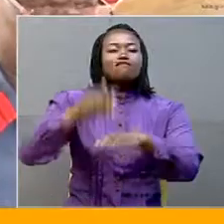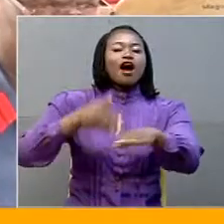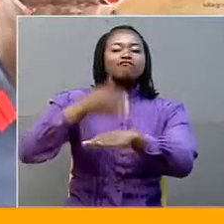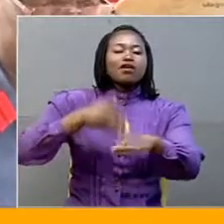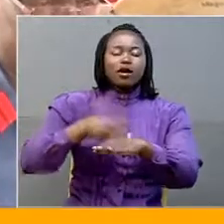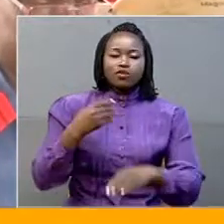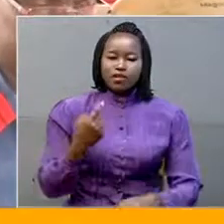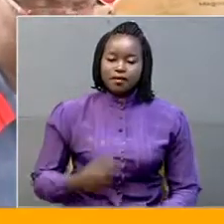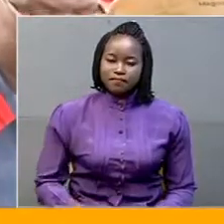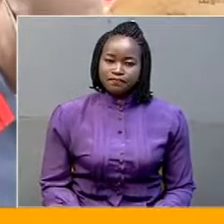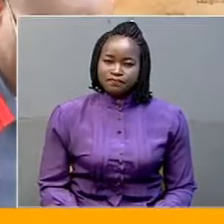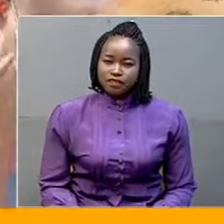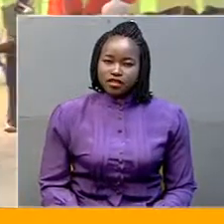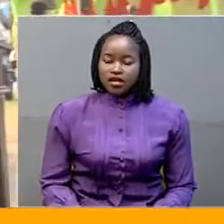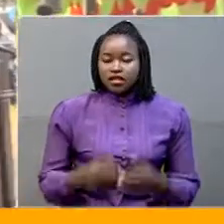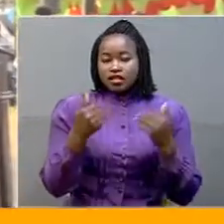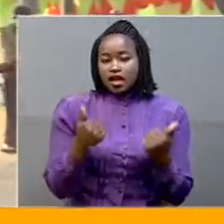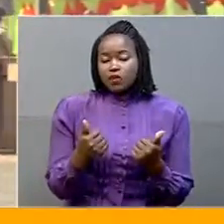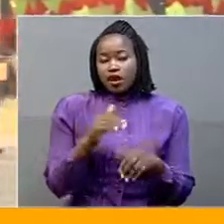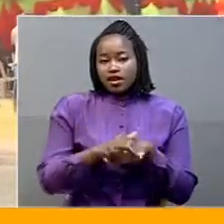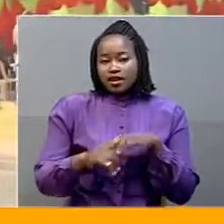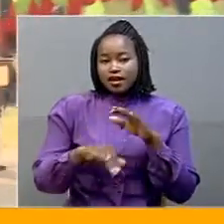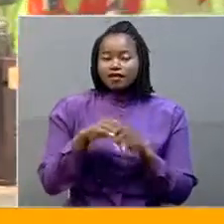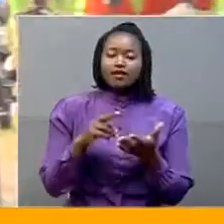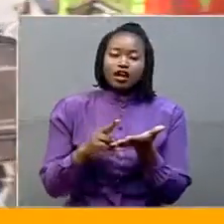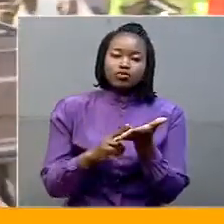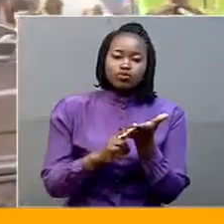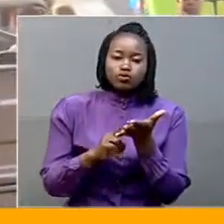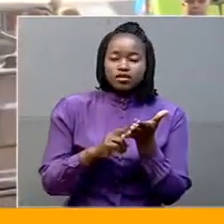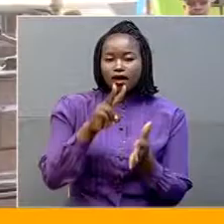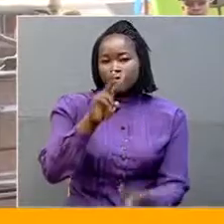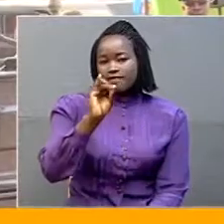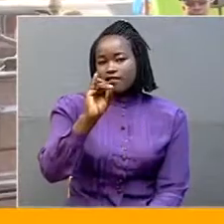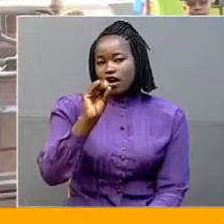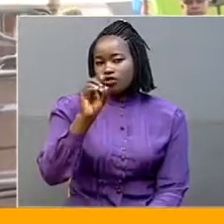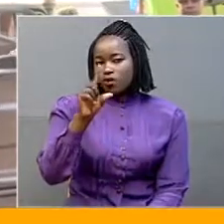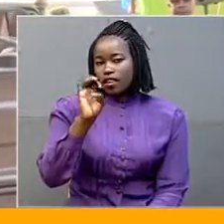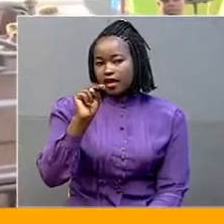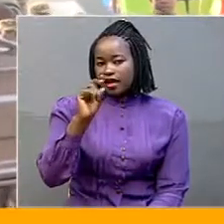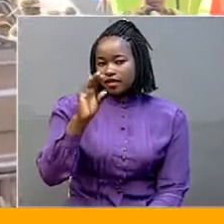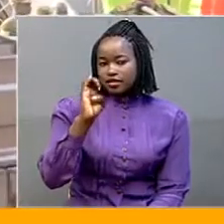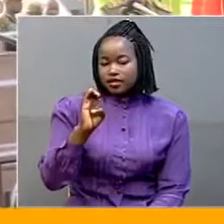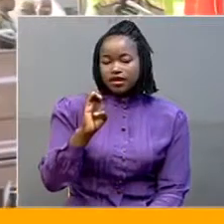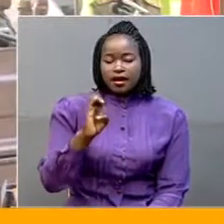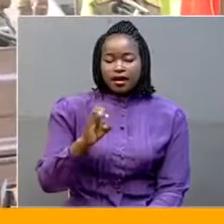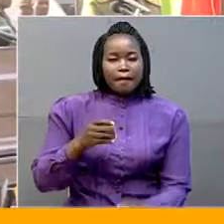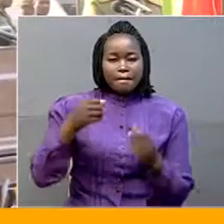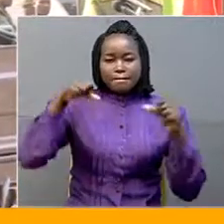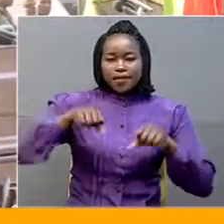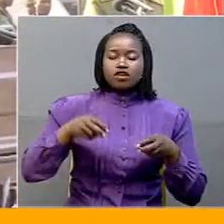We use violence, but the violence we use is purposeful,